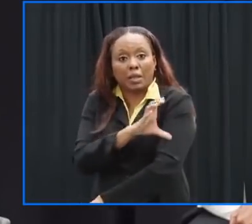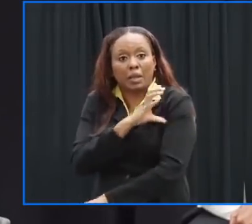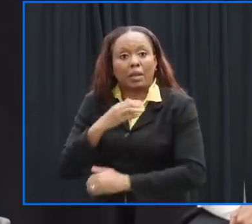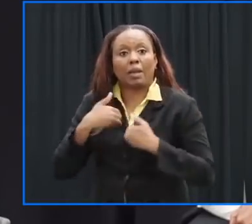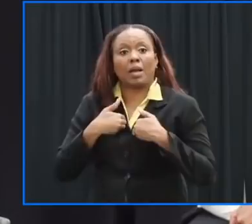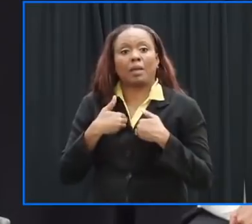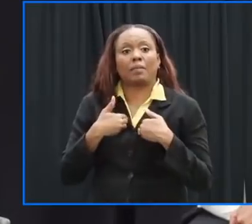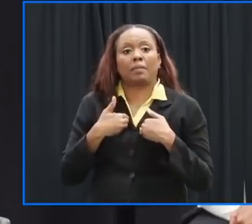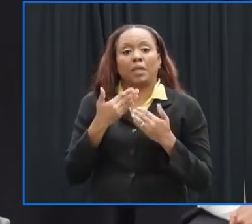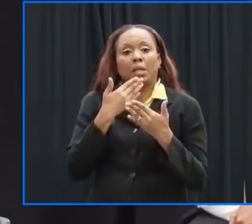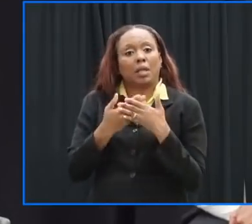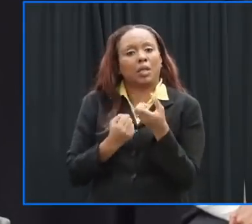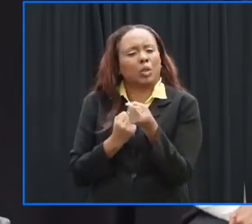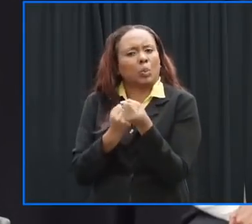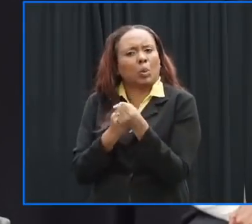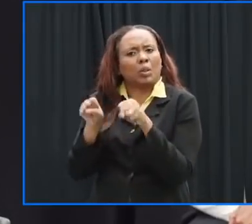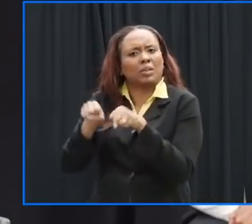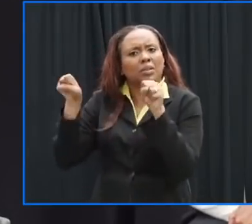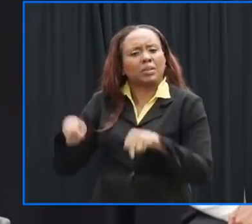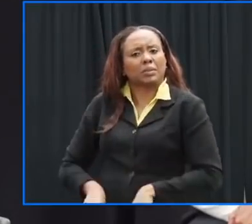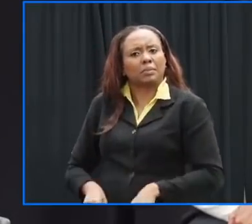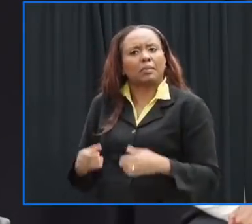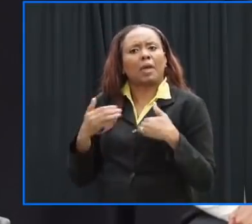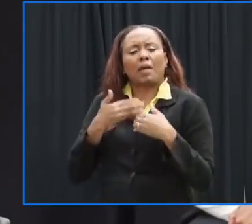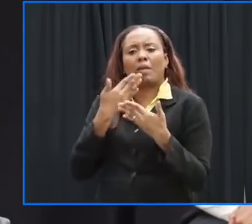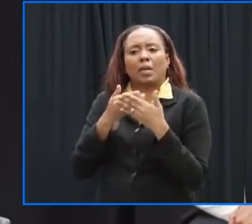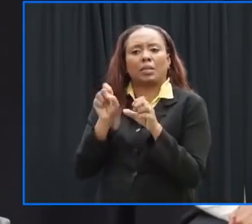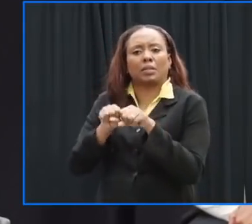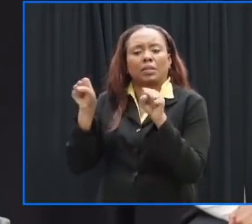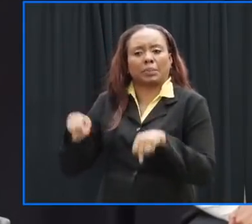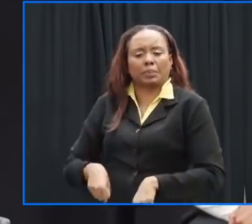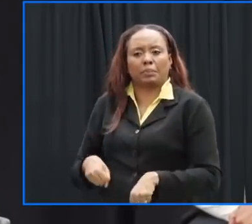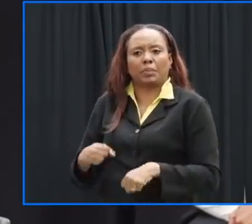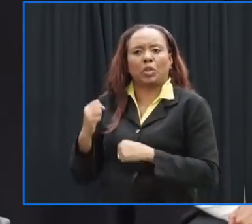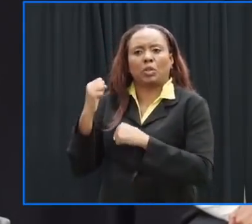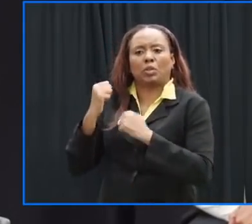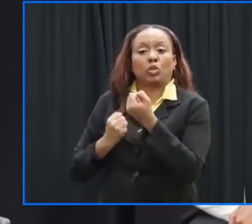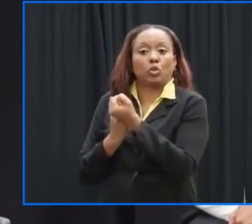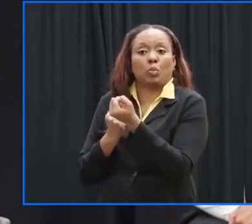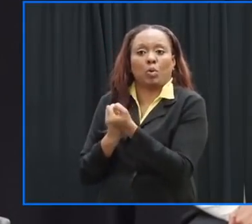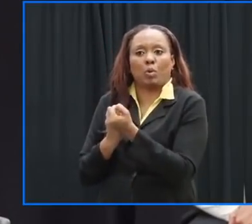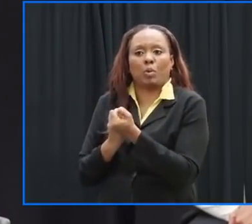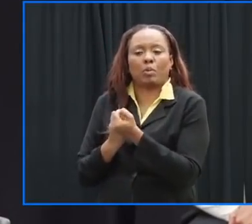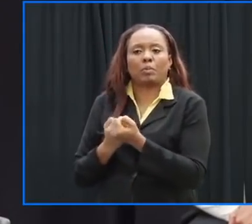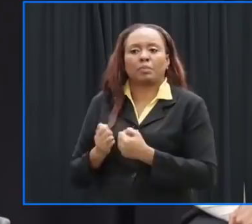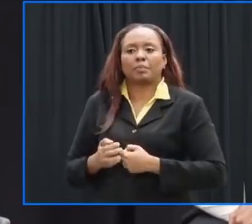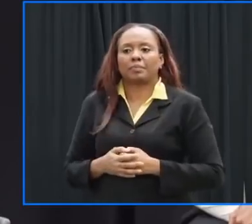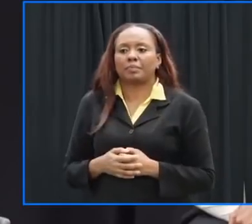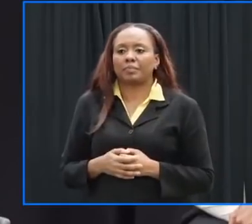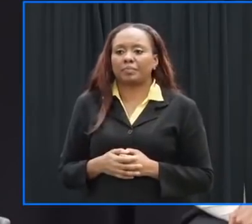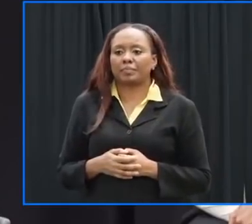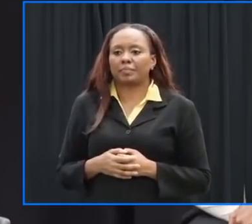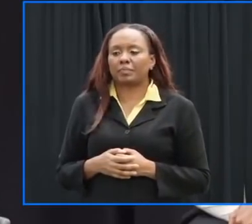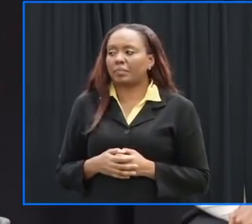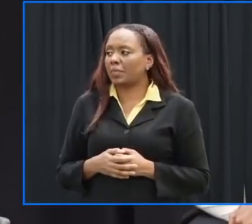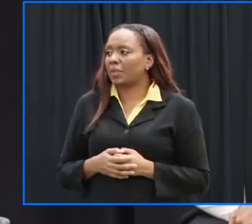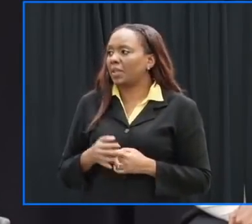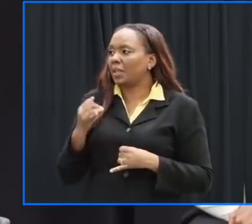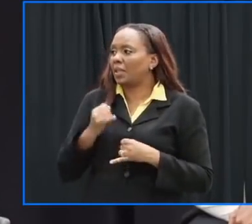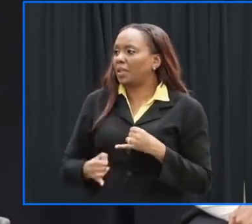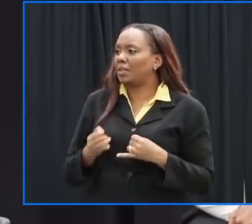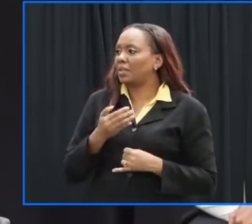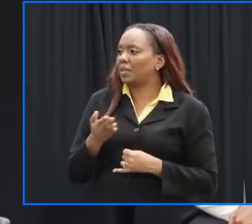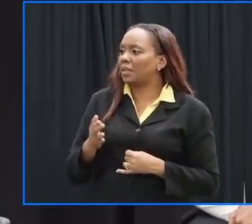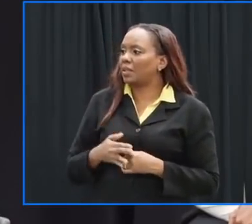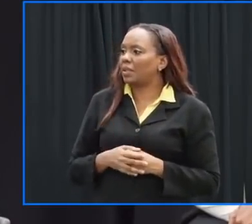systems that they need and therefore that we are in good shape as far as that is concerned um as i was saying